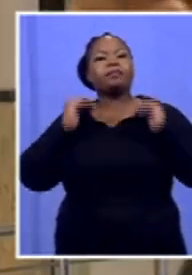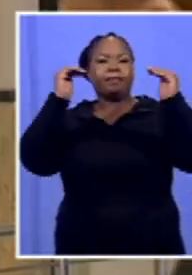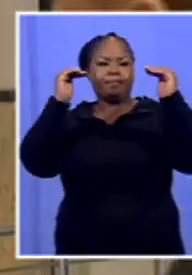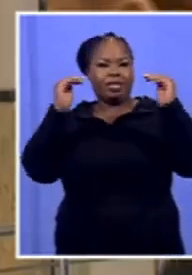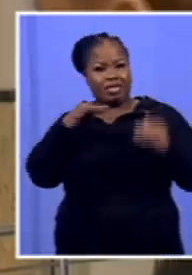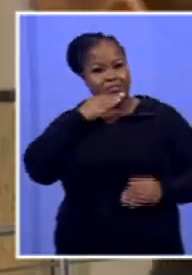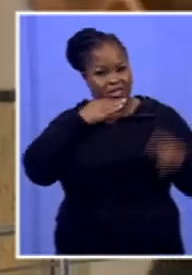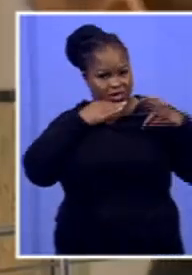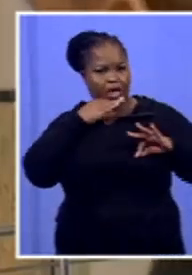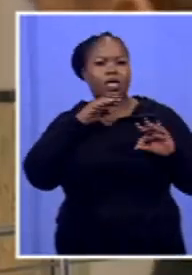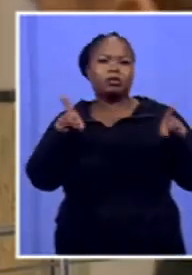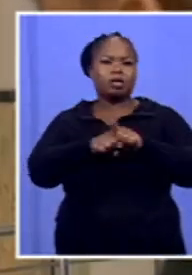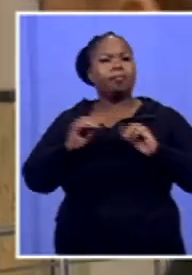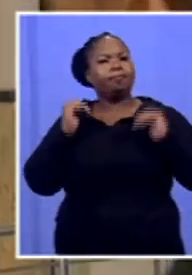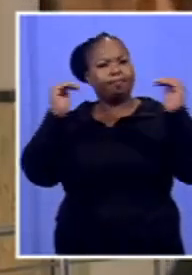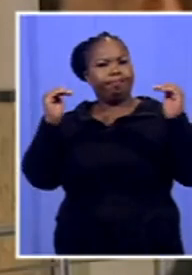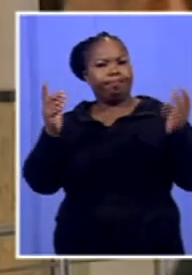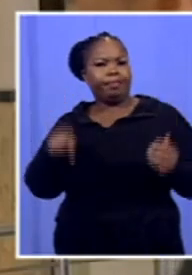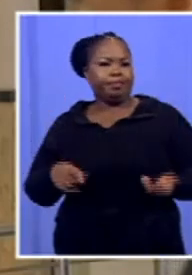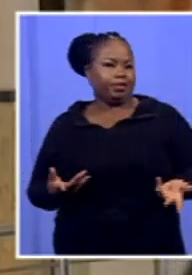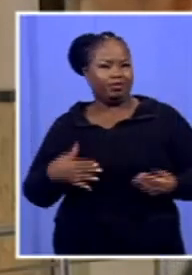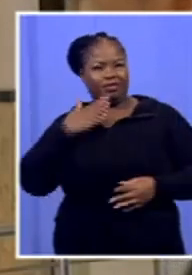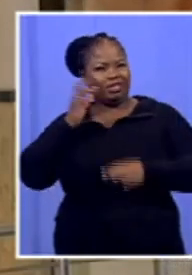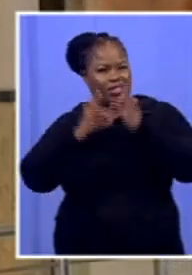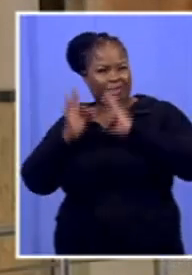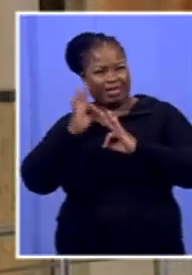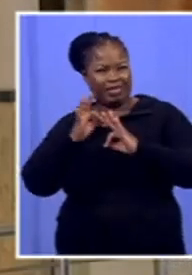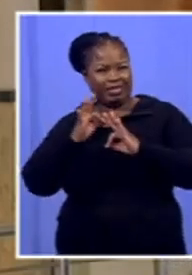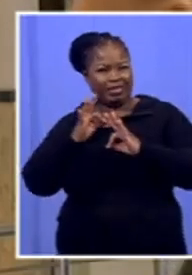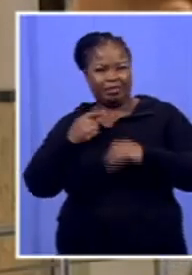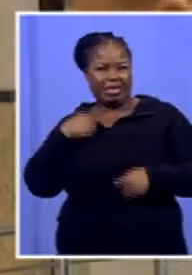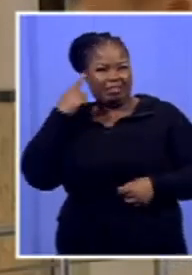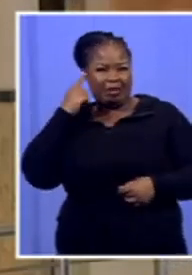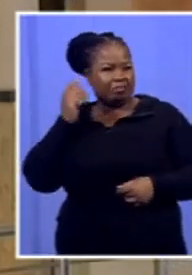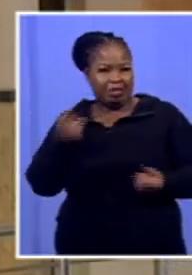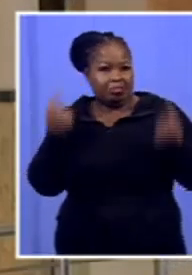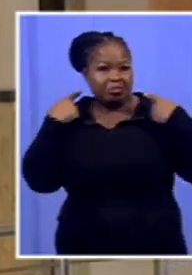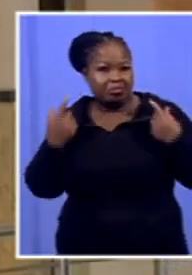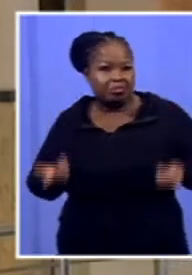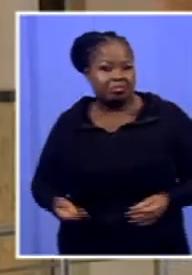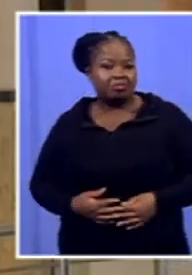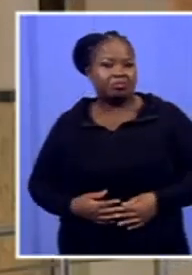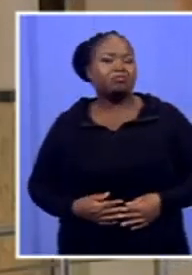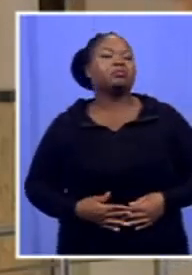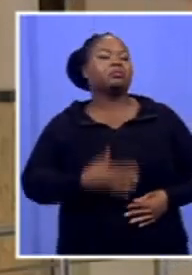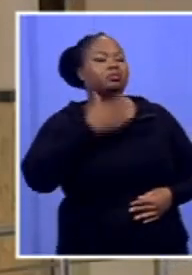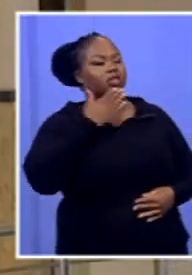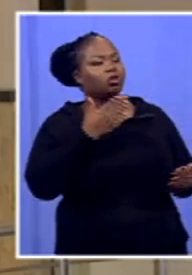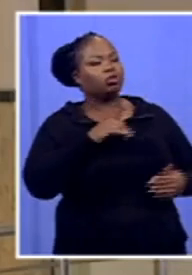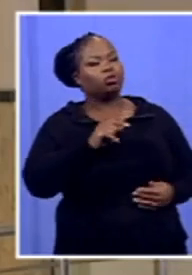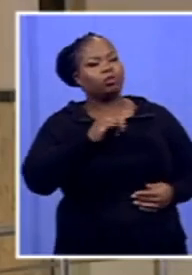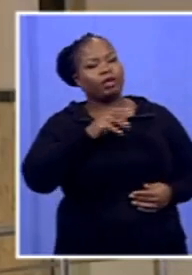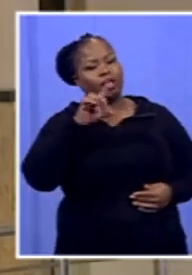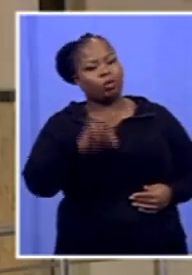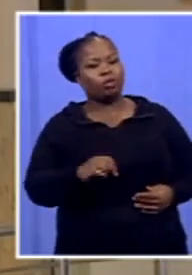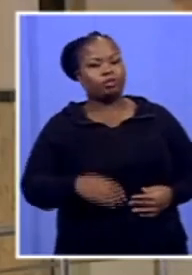mean that the salaries also should be upgraded. Just talk to us about that. I think I'm not getting you there. Thank you very much, Tumelo. In